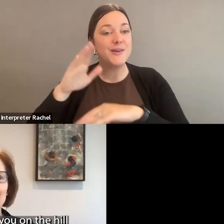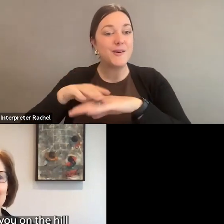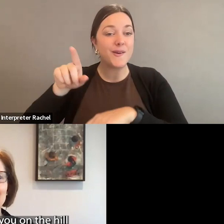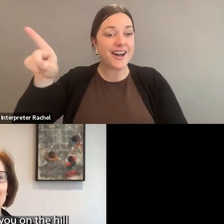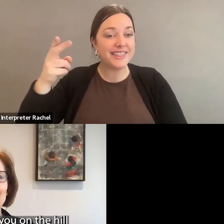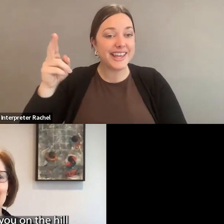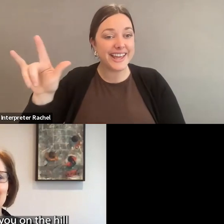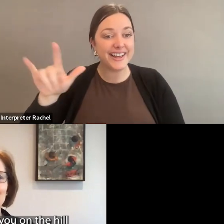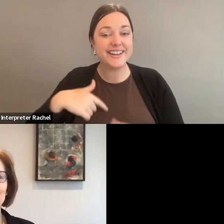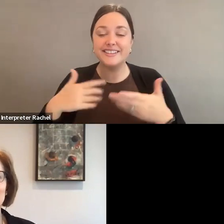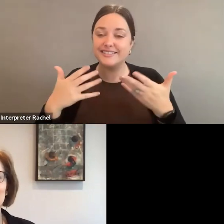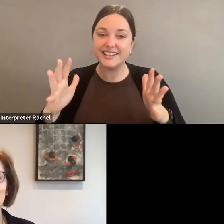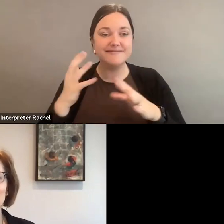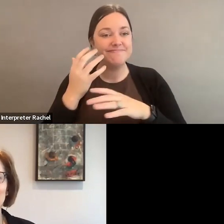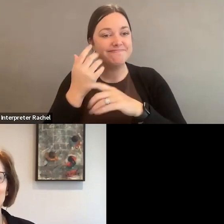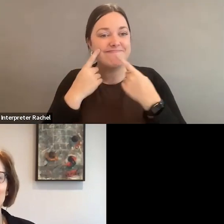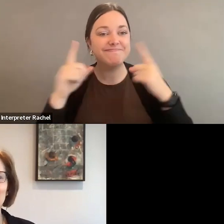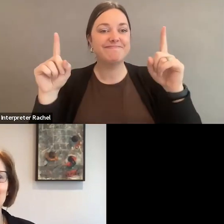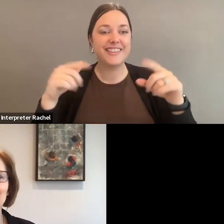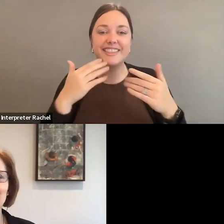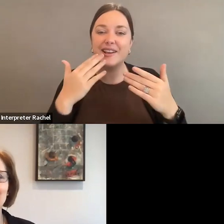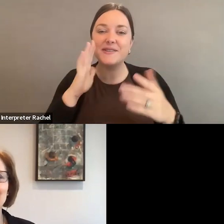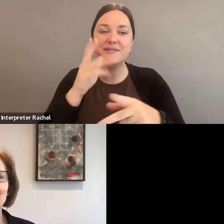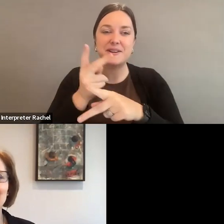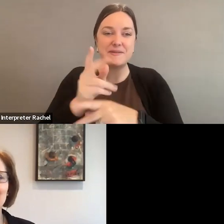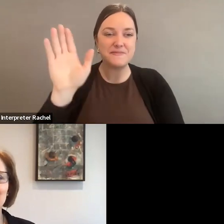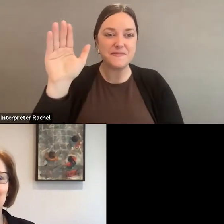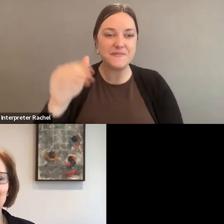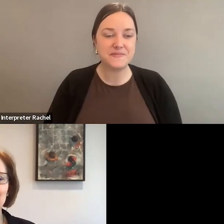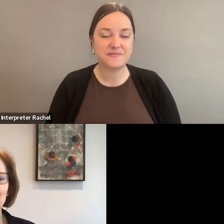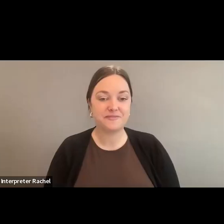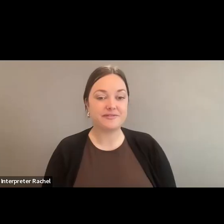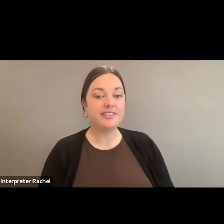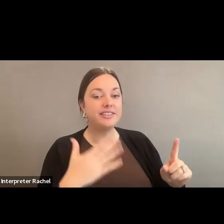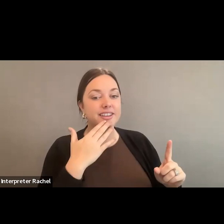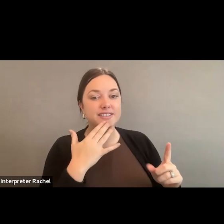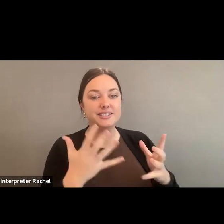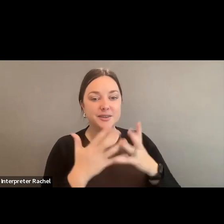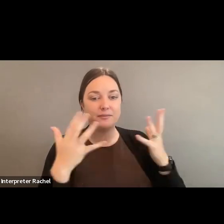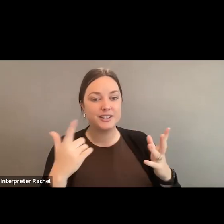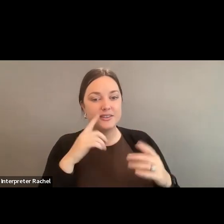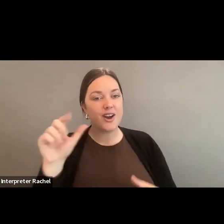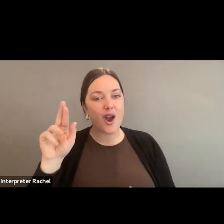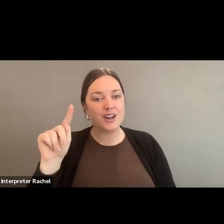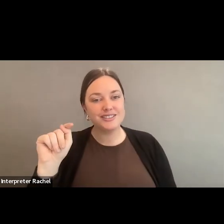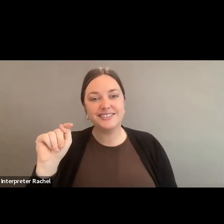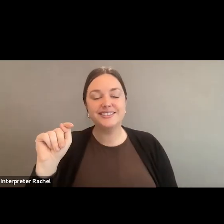and let's get this done. So thanks, everybody. Take care. Thank you so much. You are truly an arts hero.